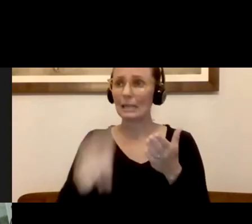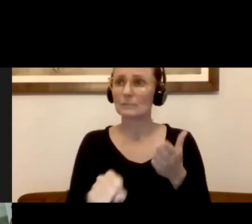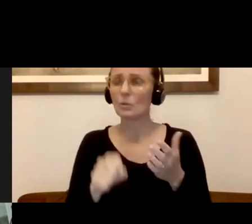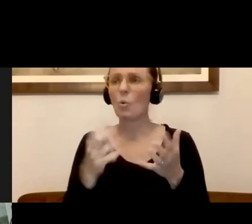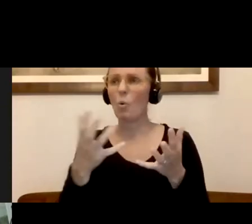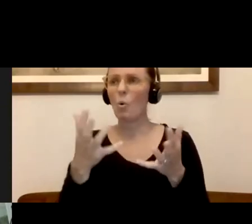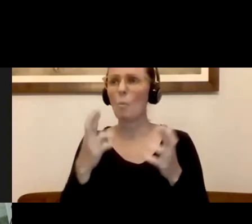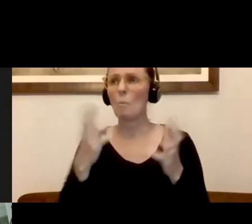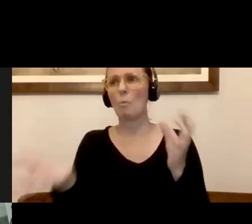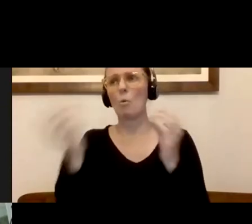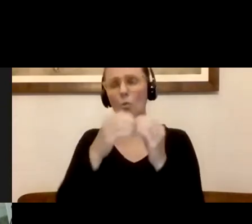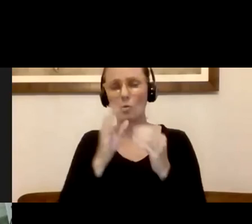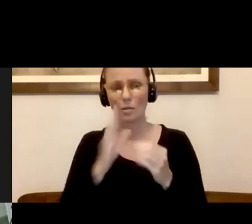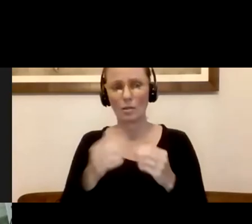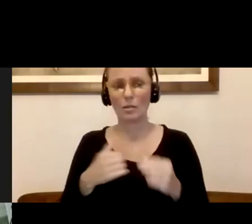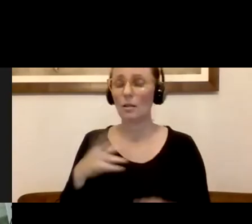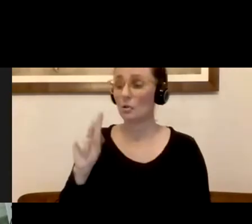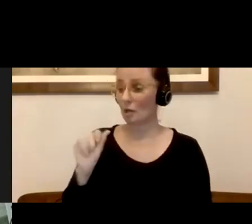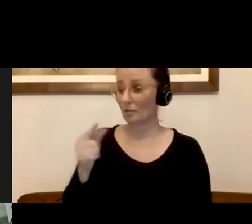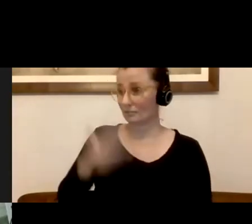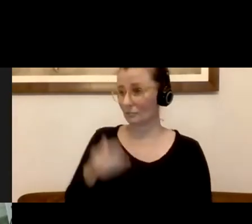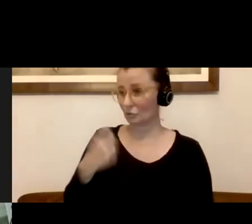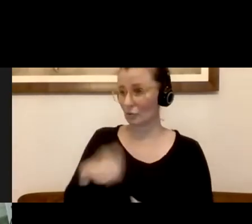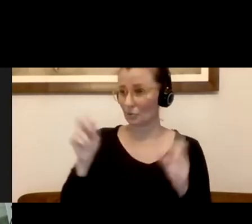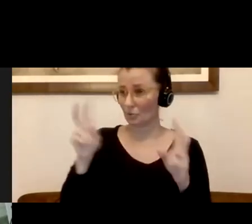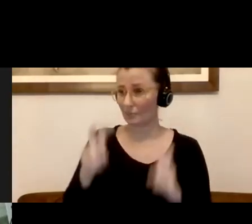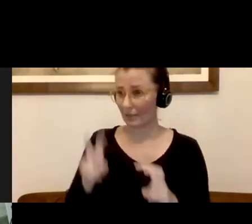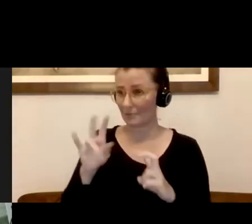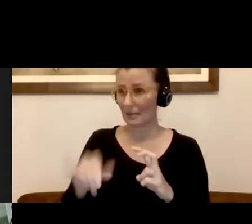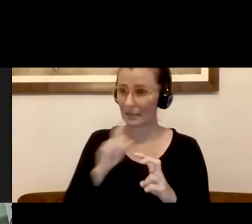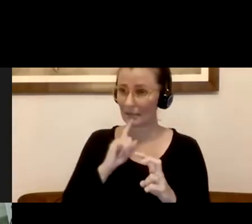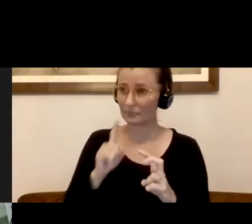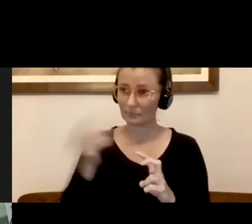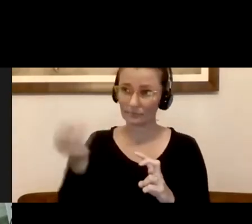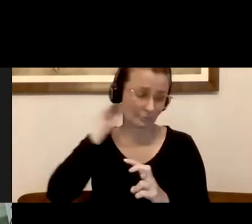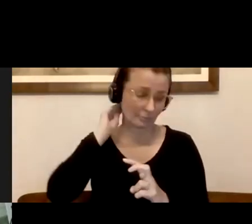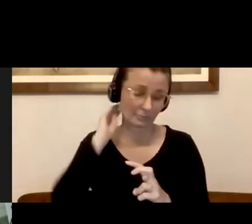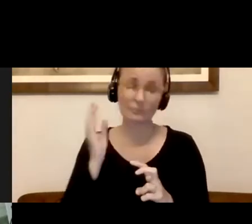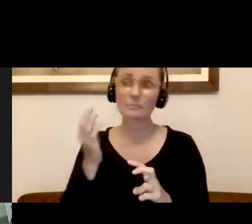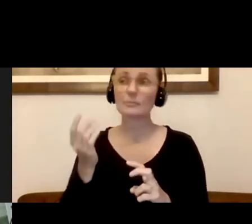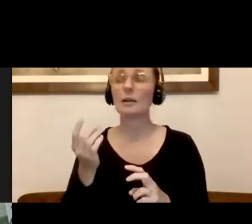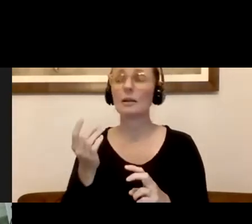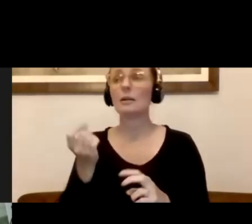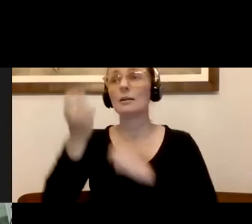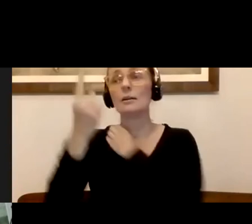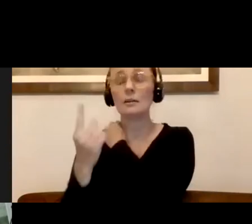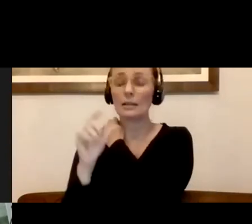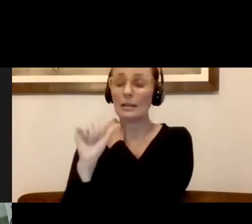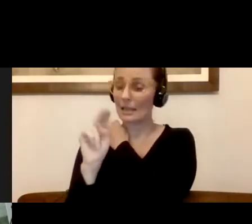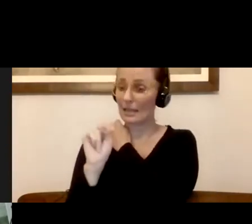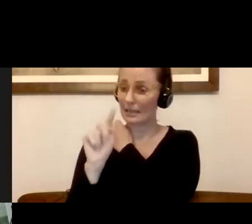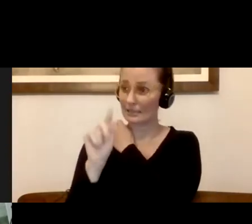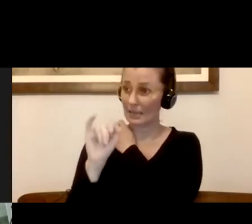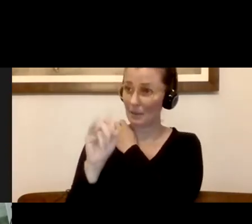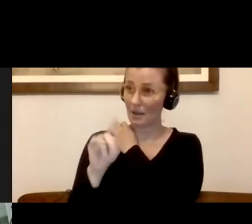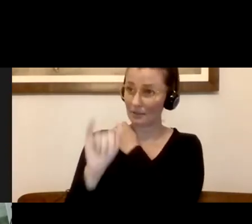That's something that we're evaluating and trying to look at this. I think one thing to keep in mind when we do talk about the antibody test, um, is that right